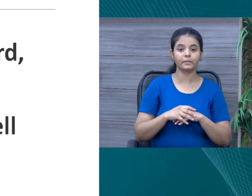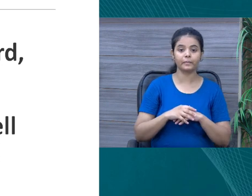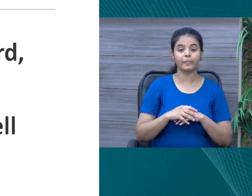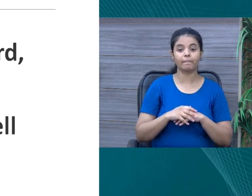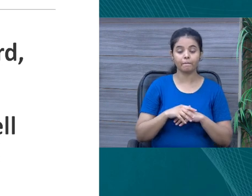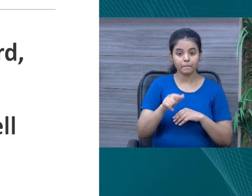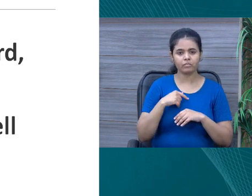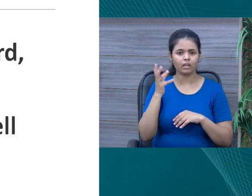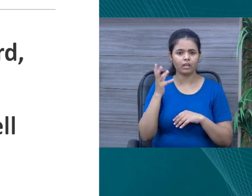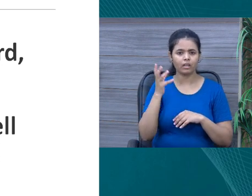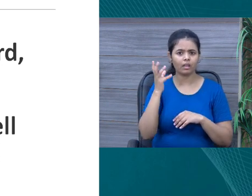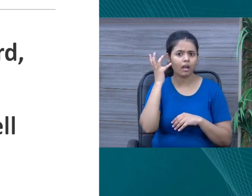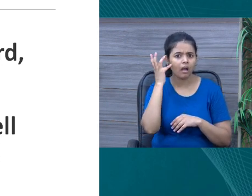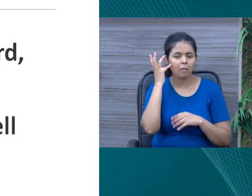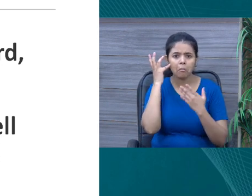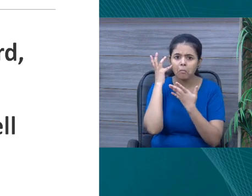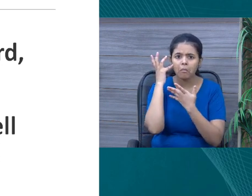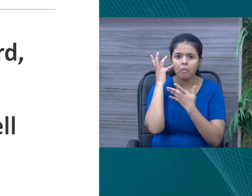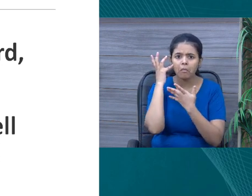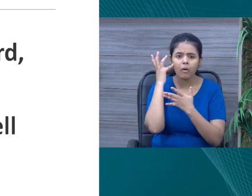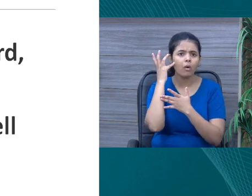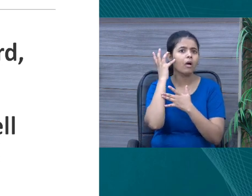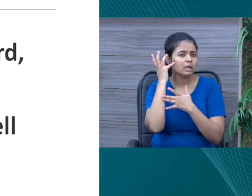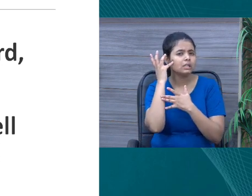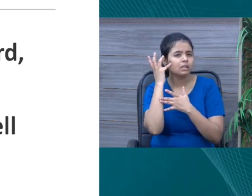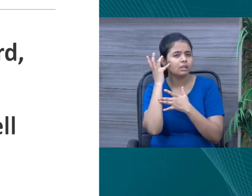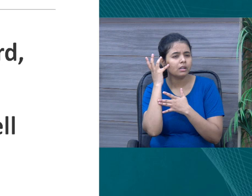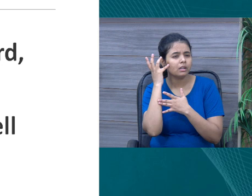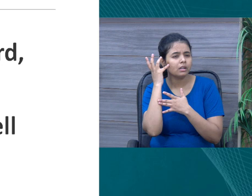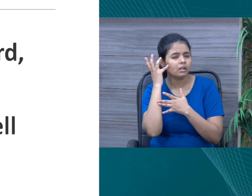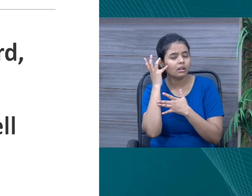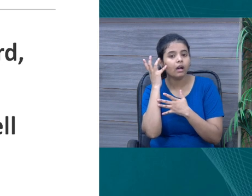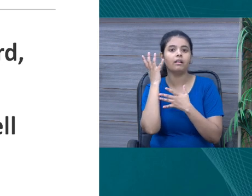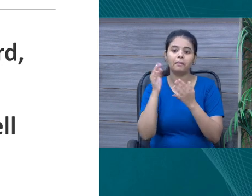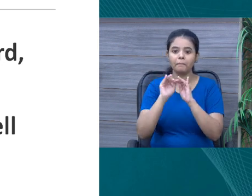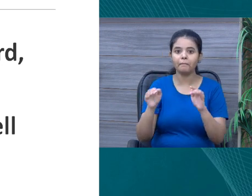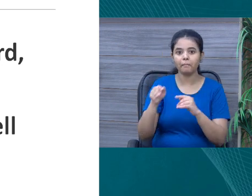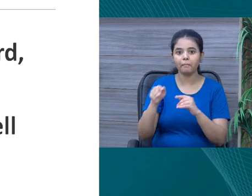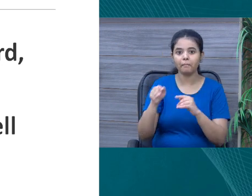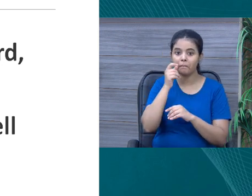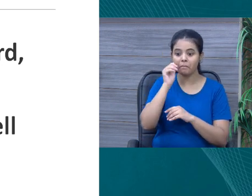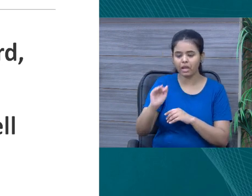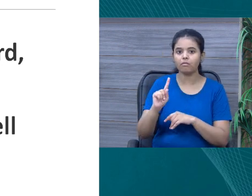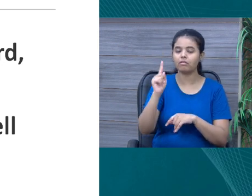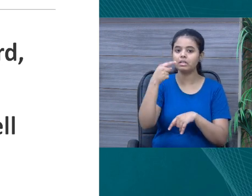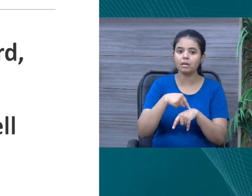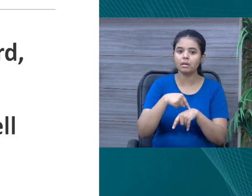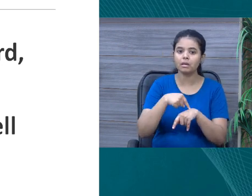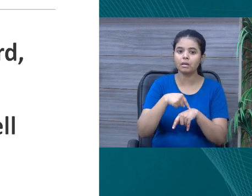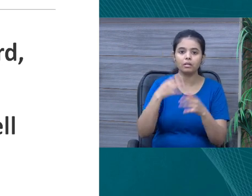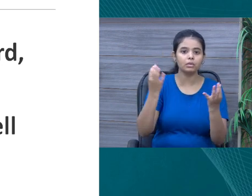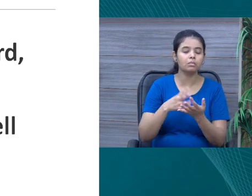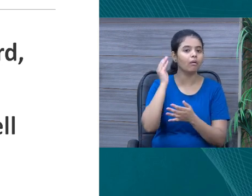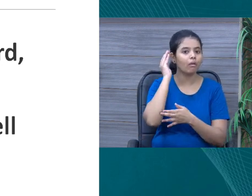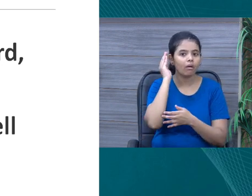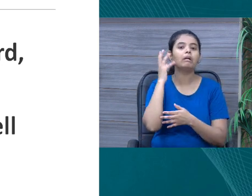I was surprised. I listened hard. The child, something new for him. He was very